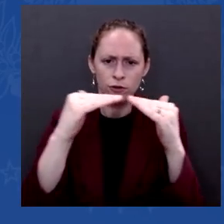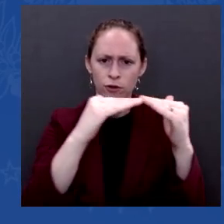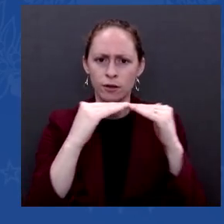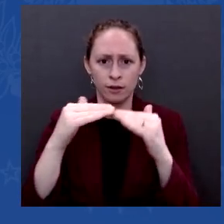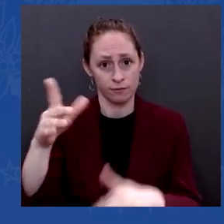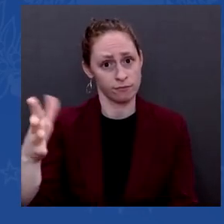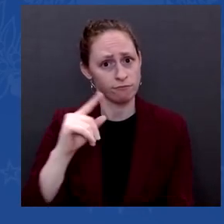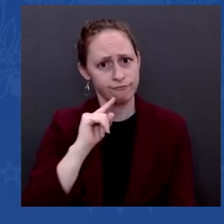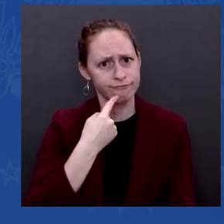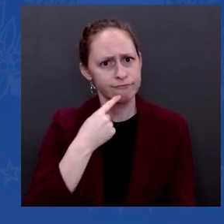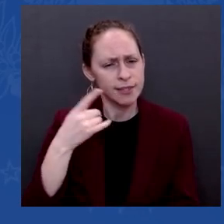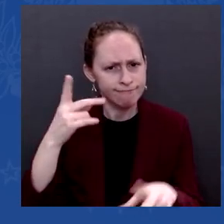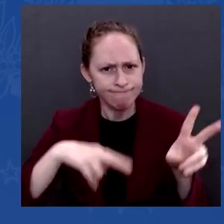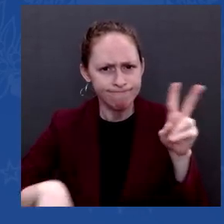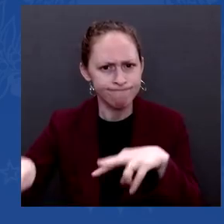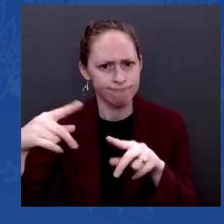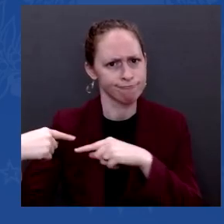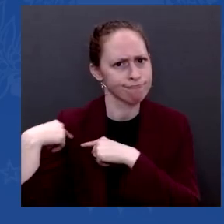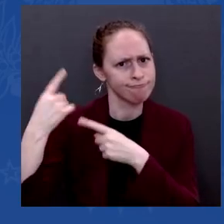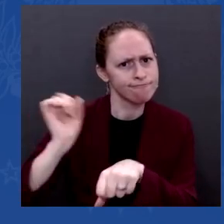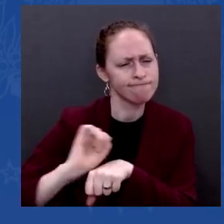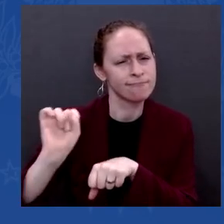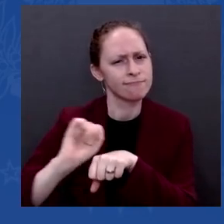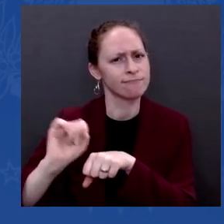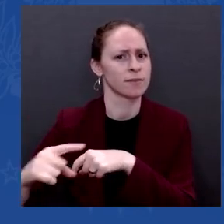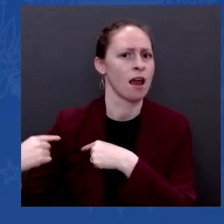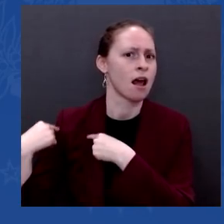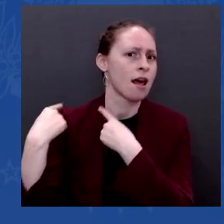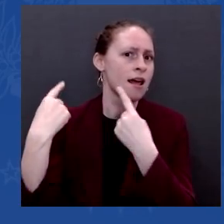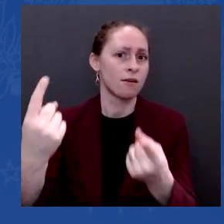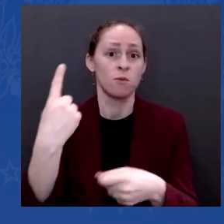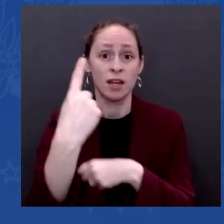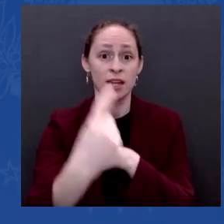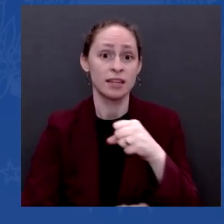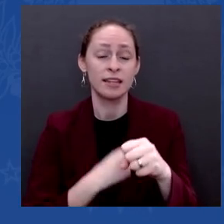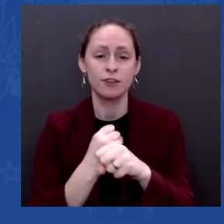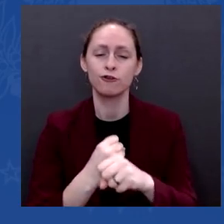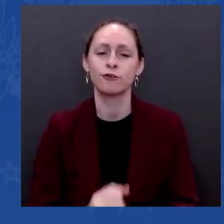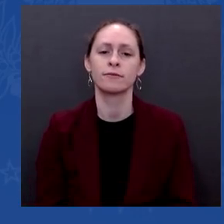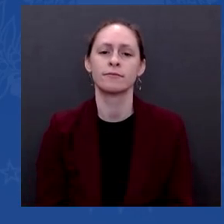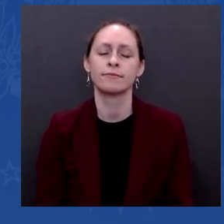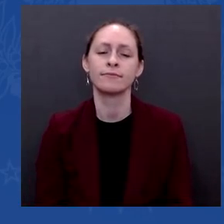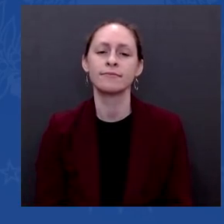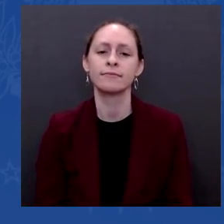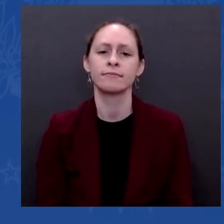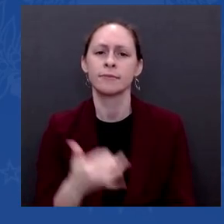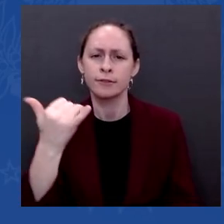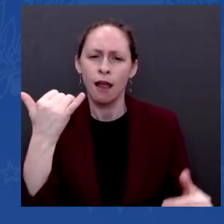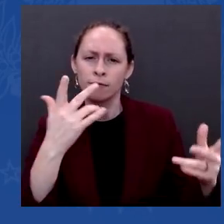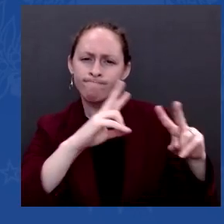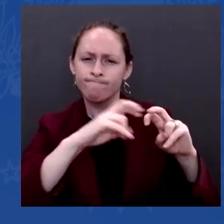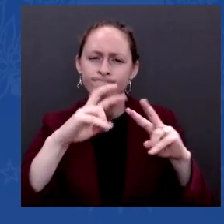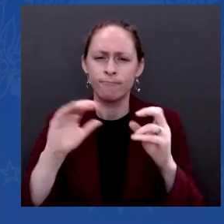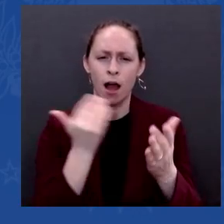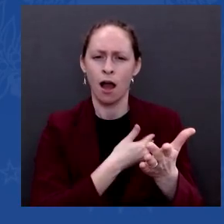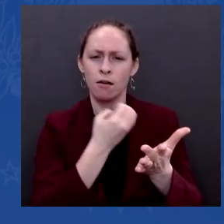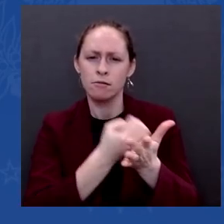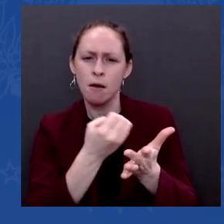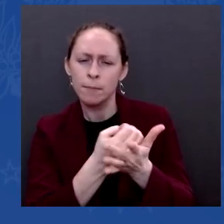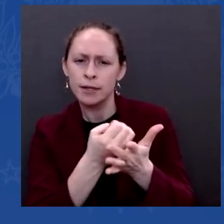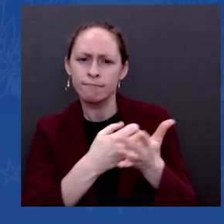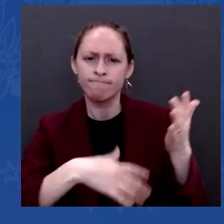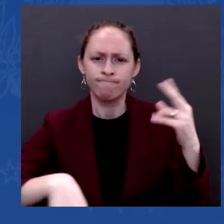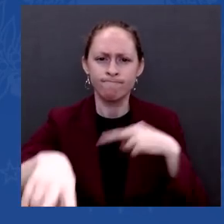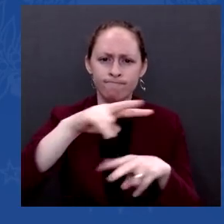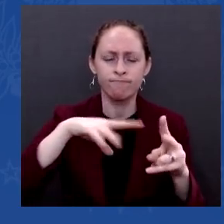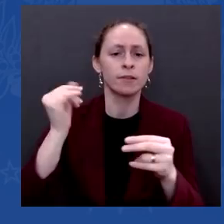pace of recent price increases, it's appropriate, as the Federal Chairman — Chairman Powell, the Fed Chairman Powell has indicated, to